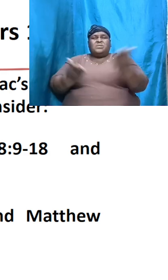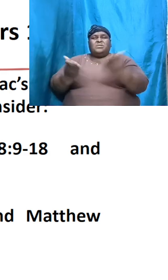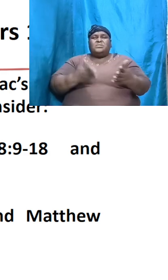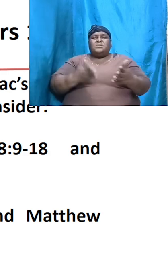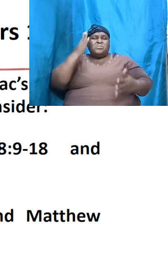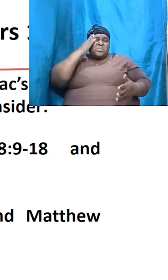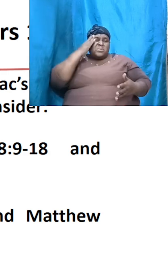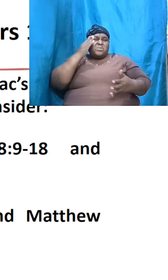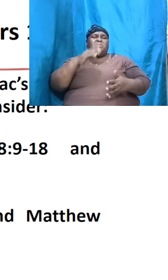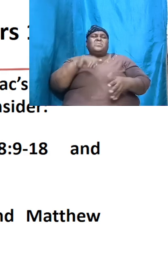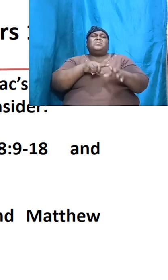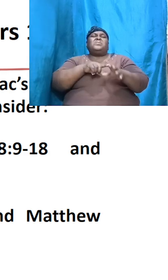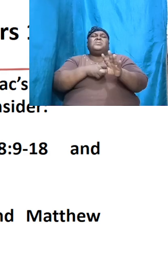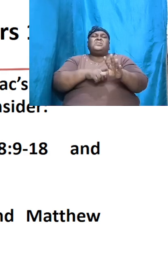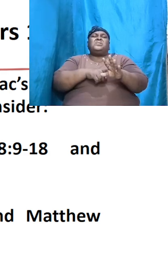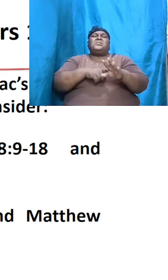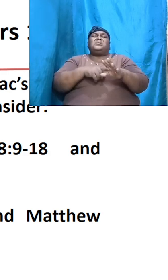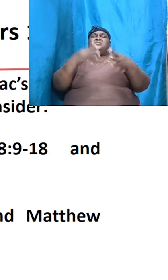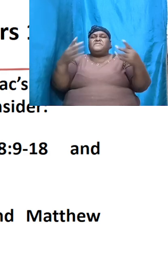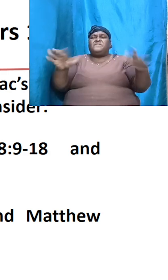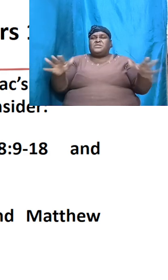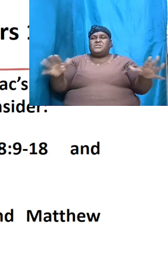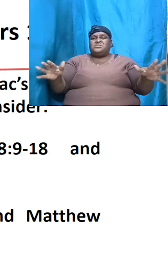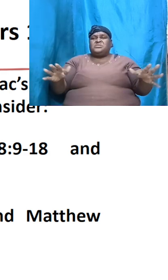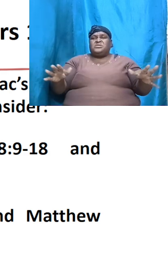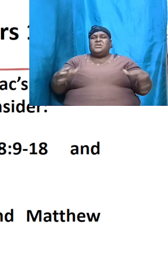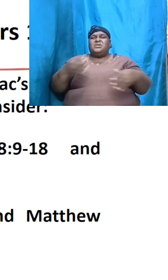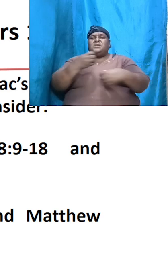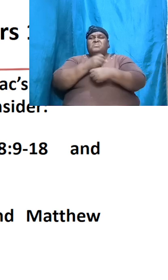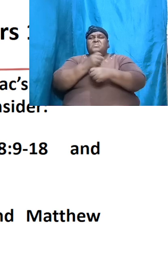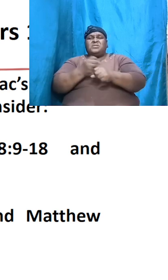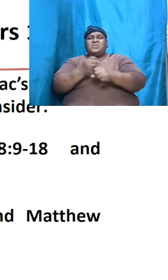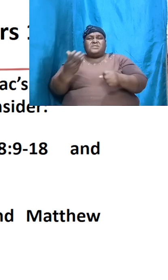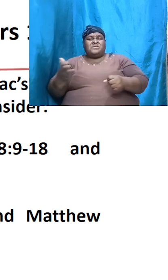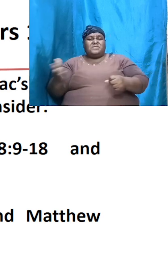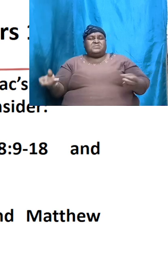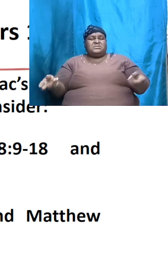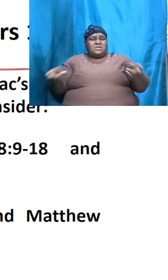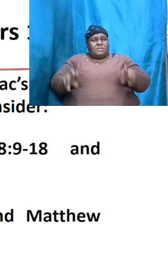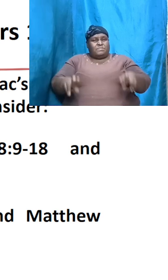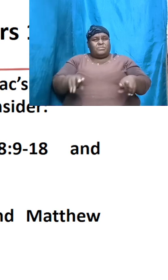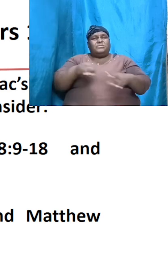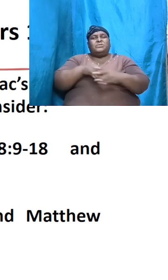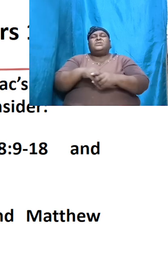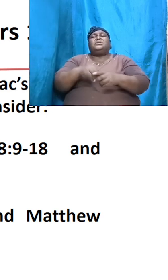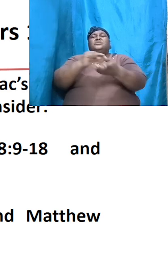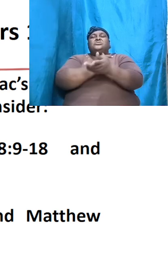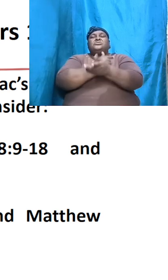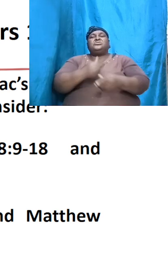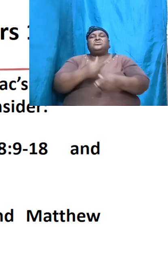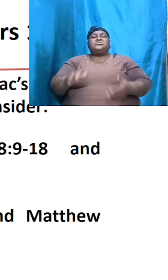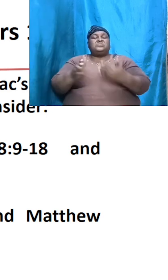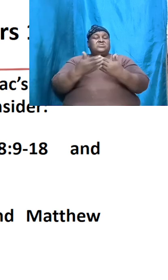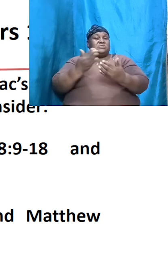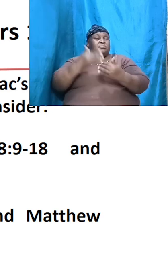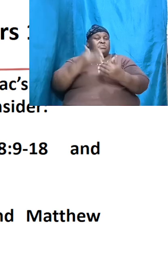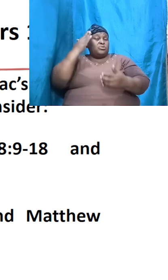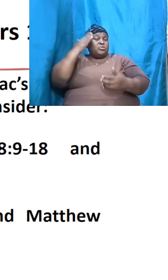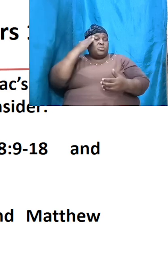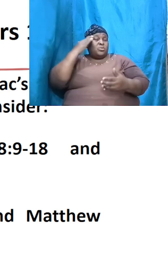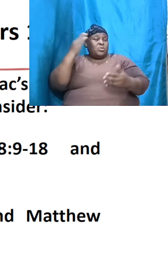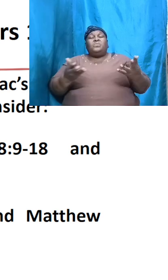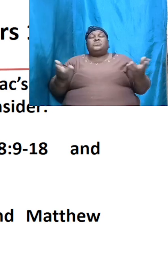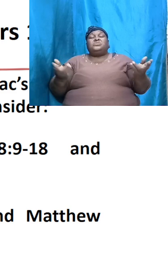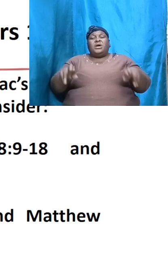end from the beginning and he sets things up in Genesis simply because he knows what is going to happen down the line